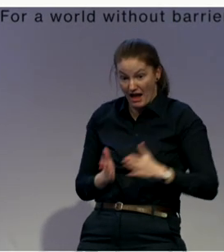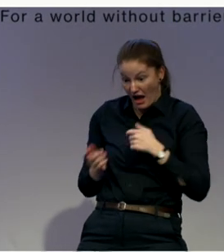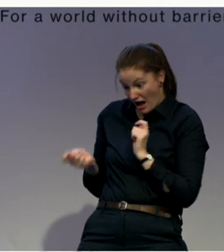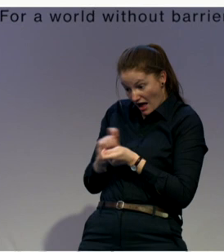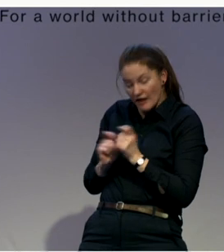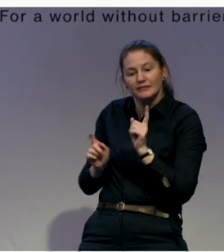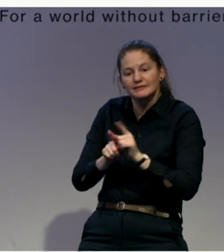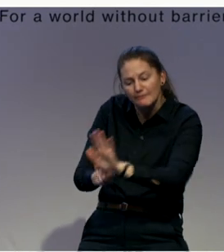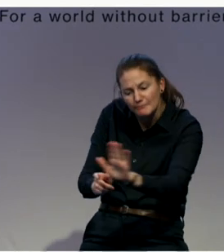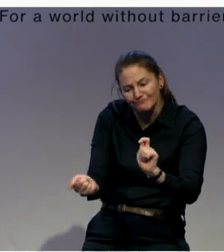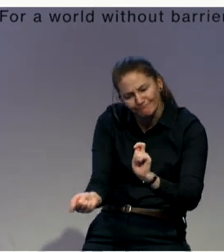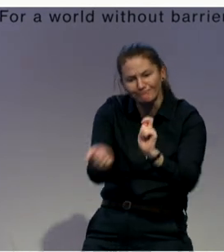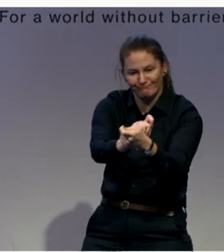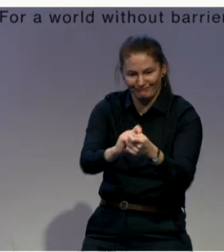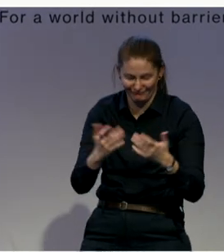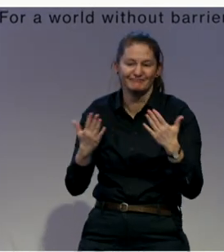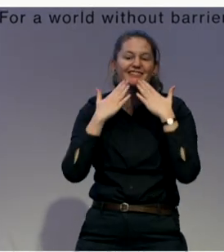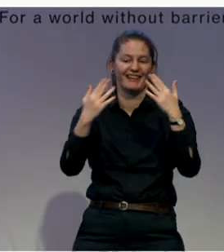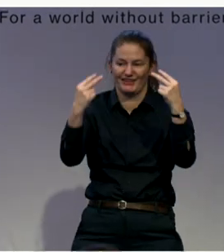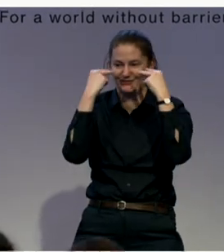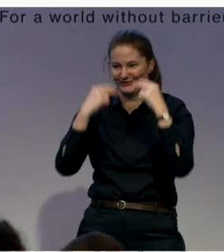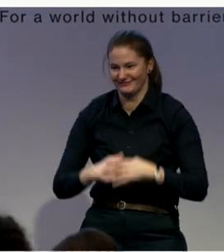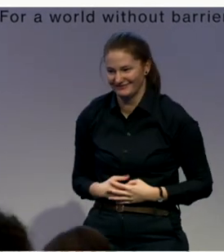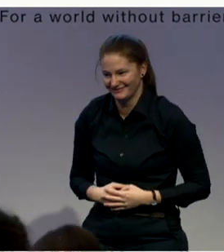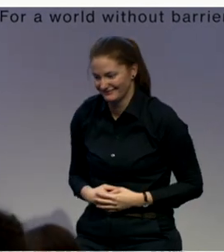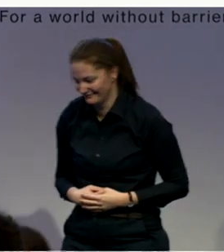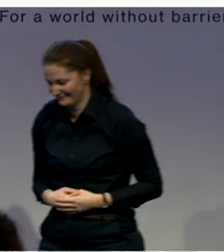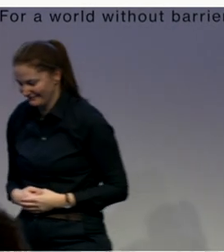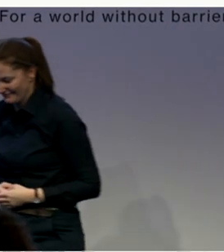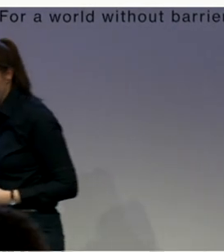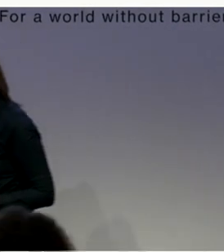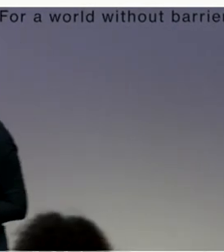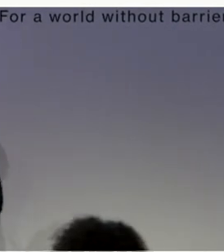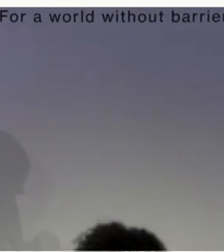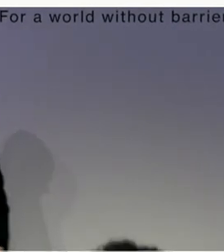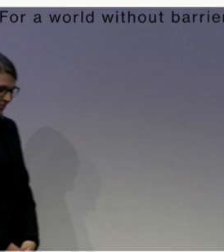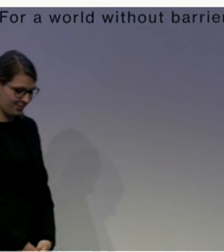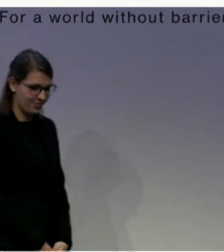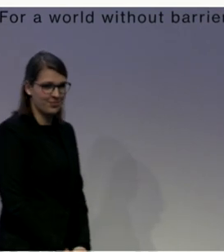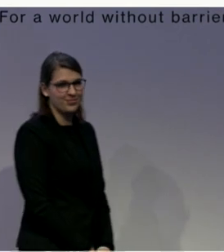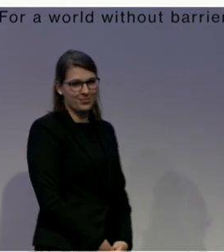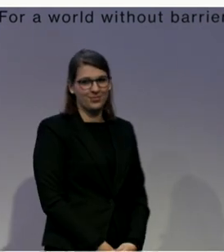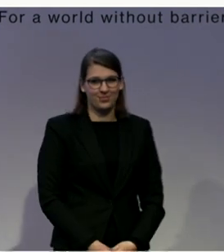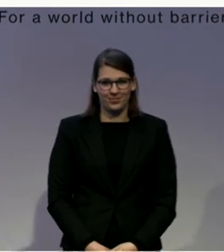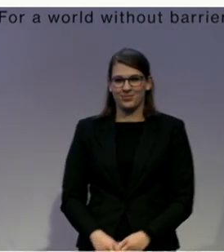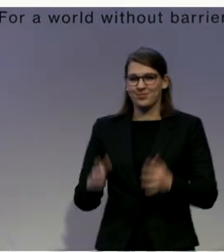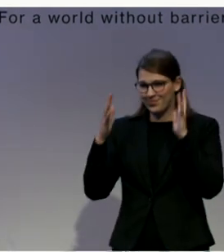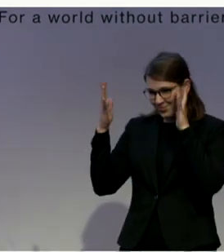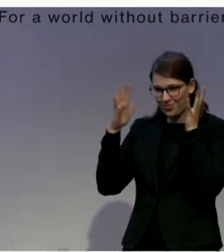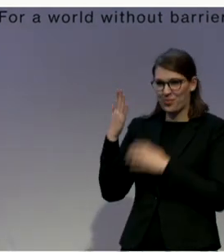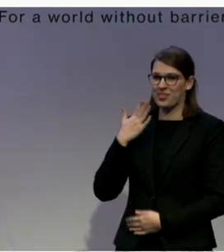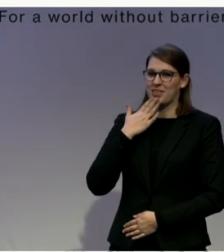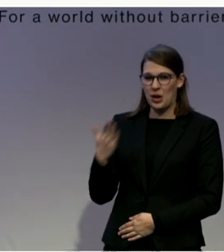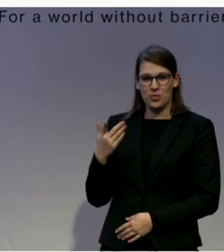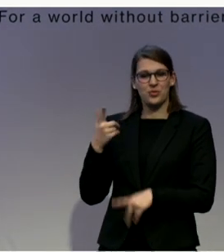Thank you very much. I started this session by talking about the importance of the availability of guidance. And so, it's great to